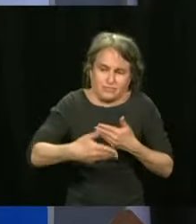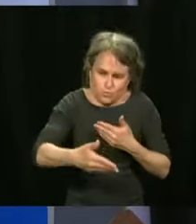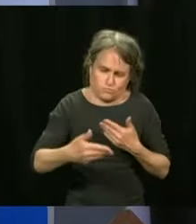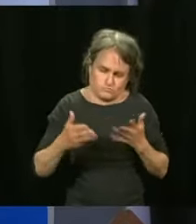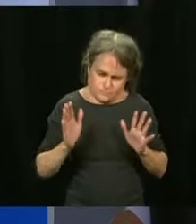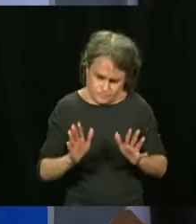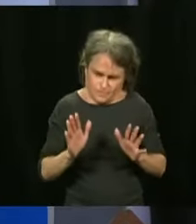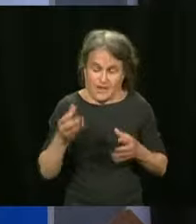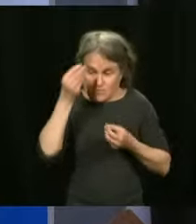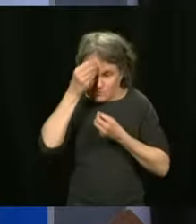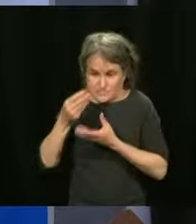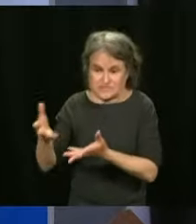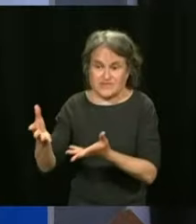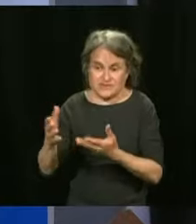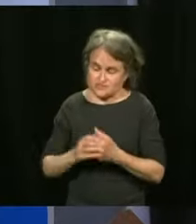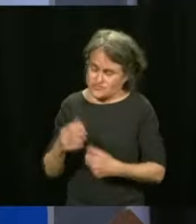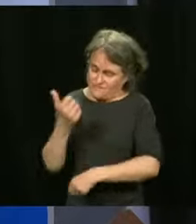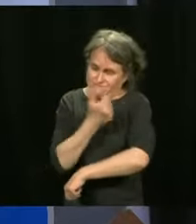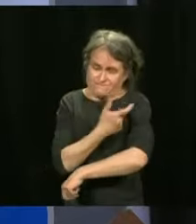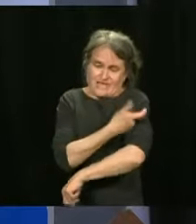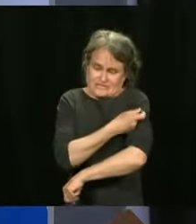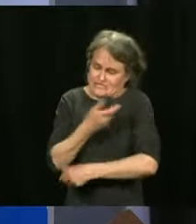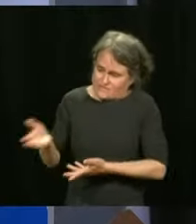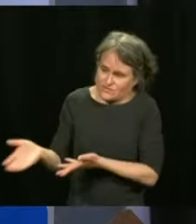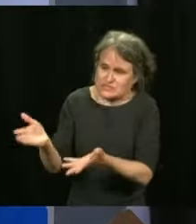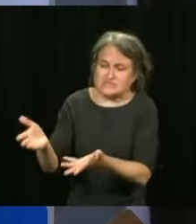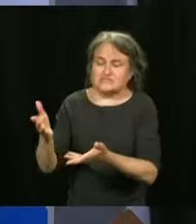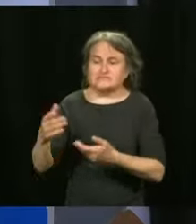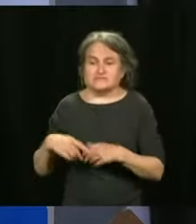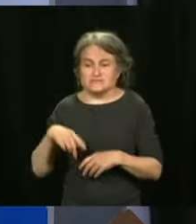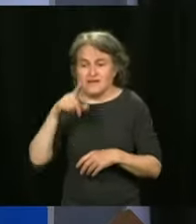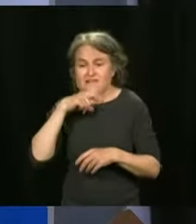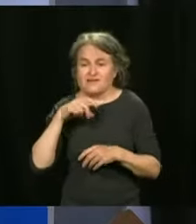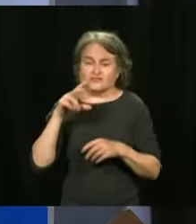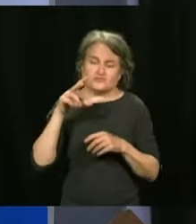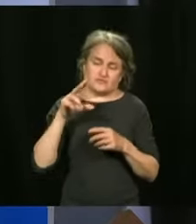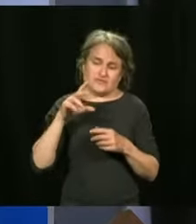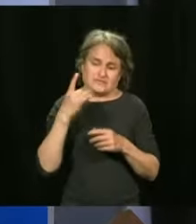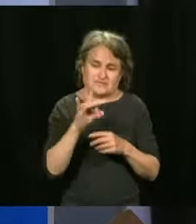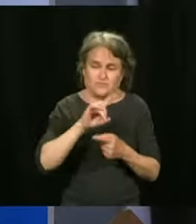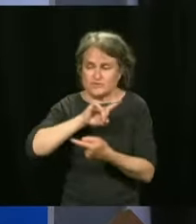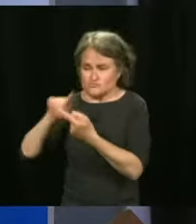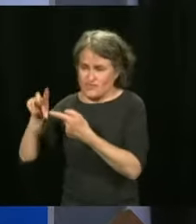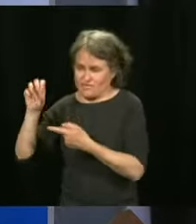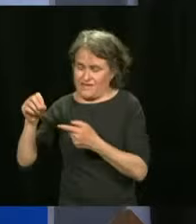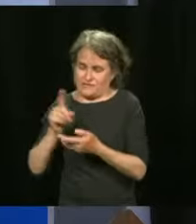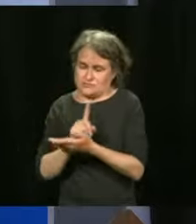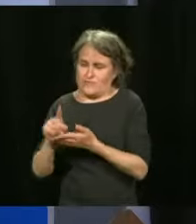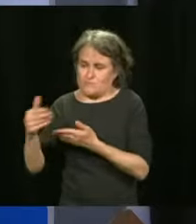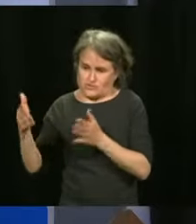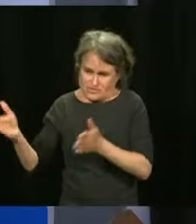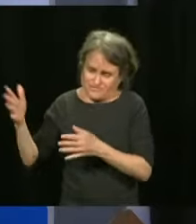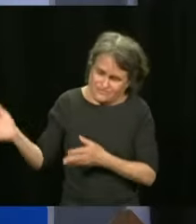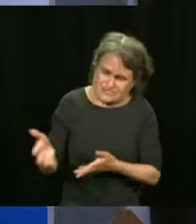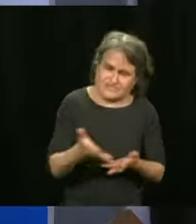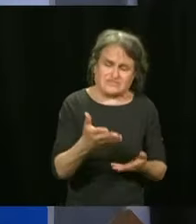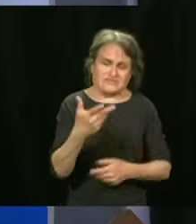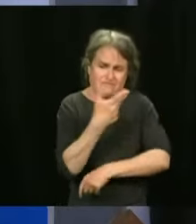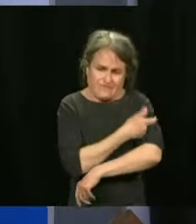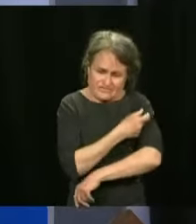have for you is get vaccinated. And the greater the vaccination rate, the more we'll be able to benefit from